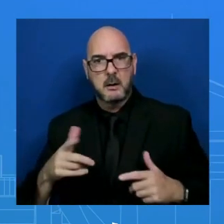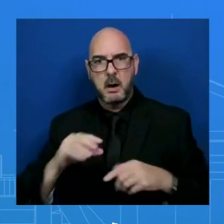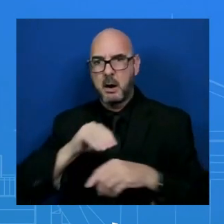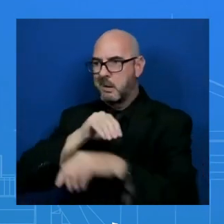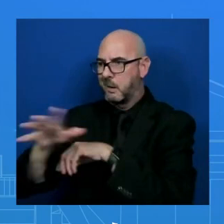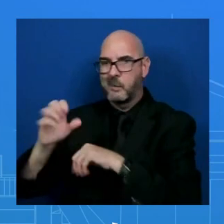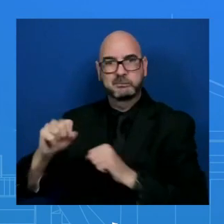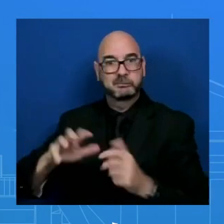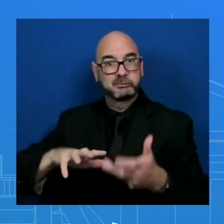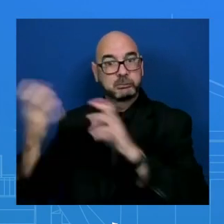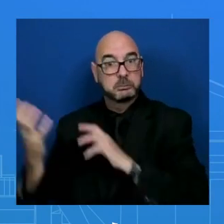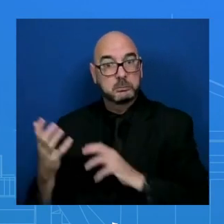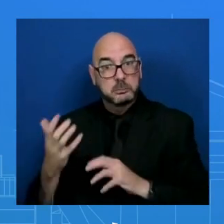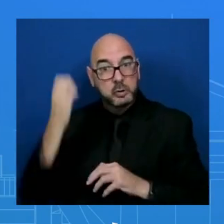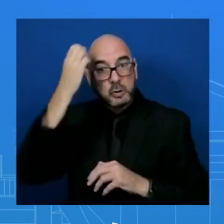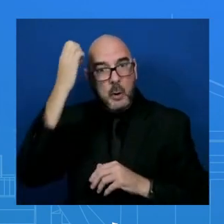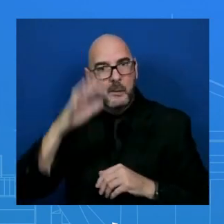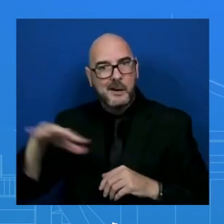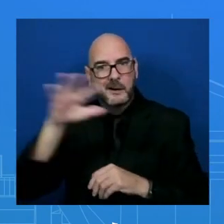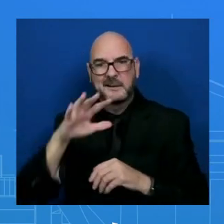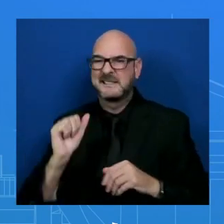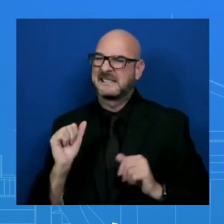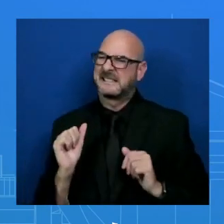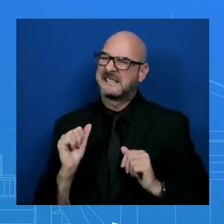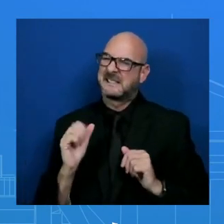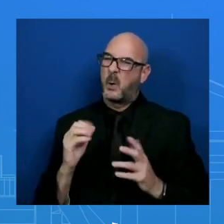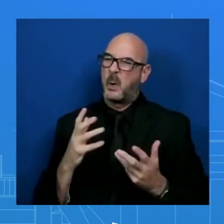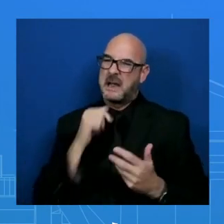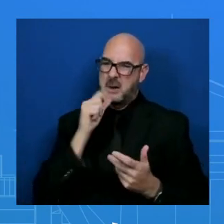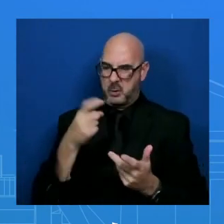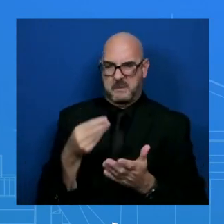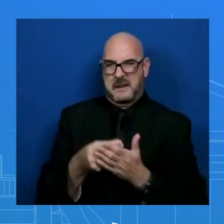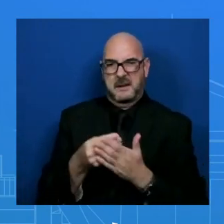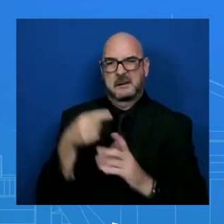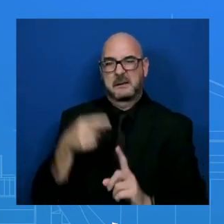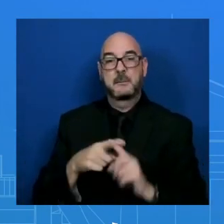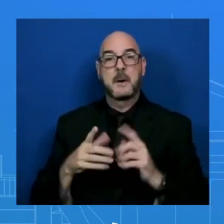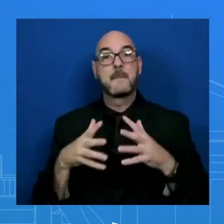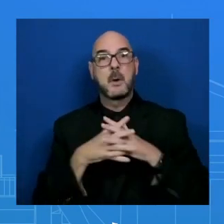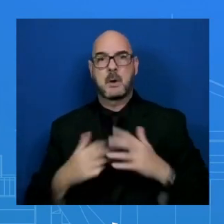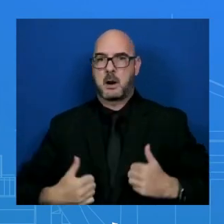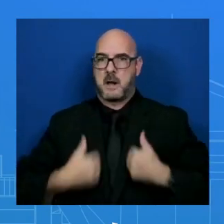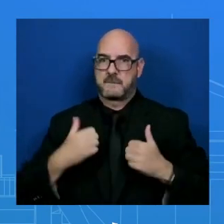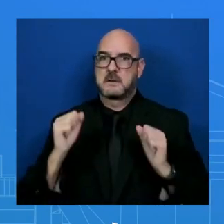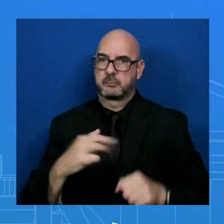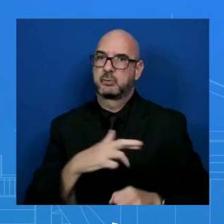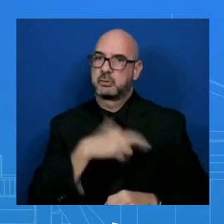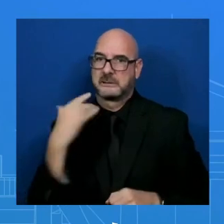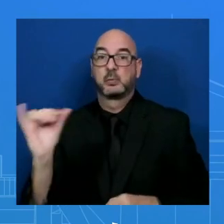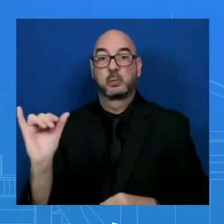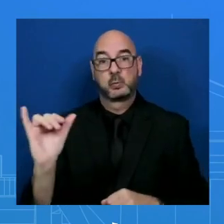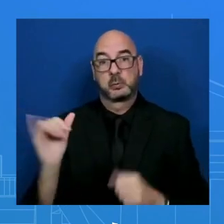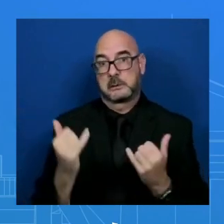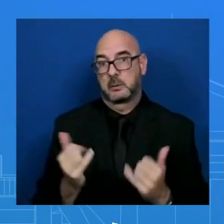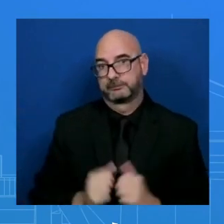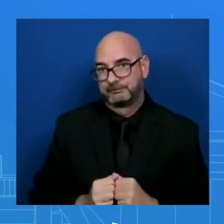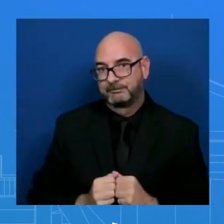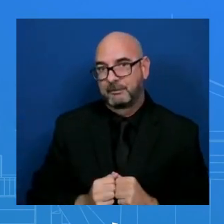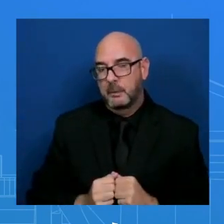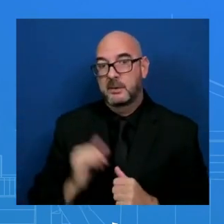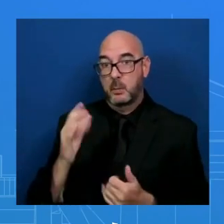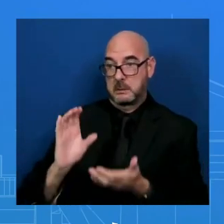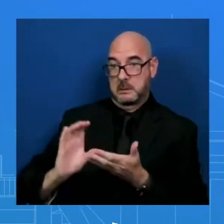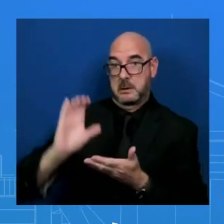greater cost, not just in American treasure but in American lives later. And so let's make the investments now to ensure we uphold the